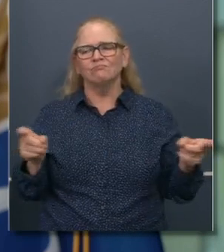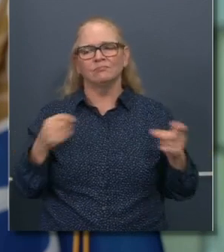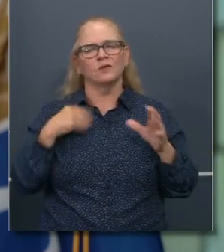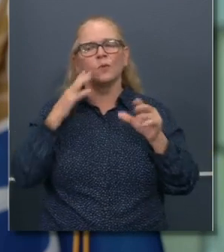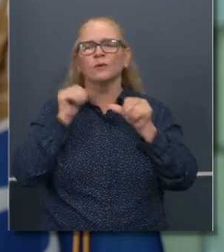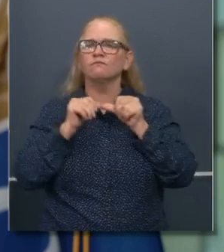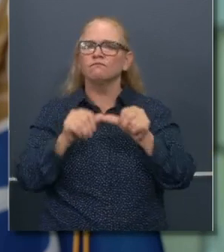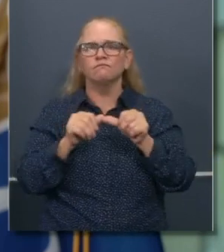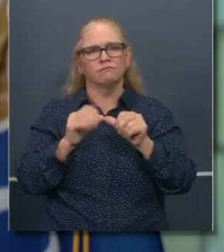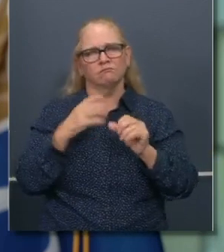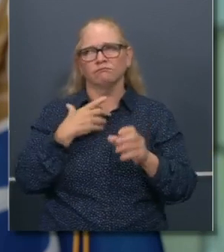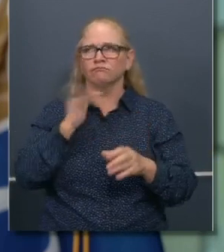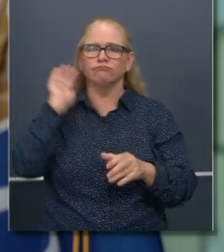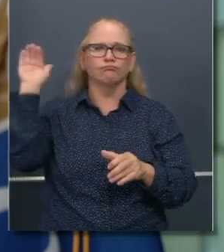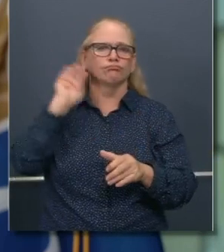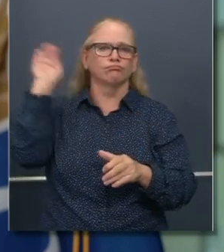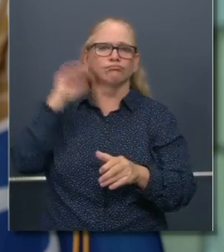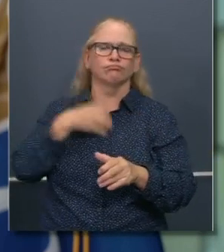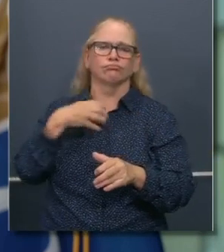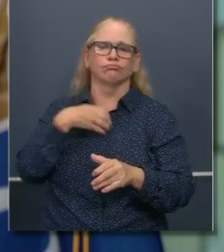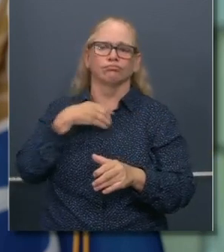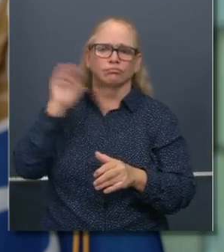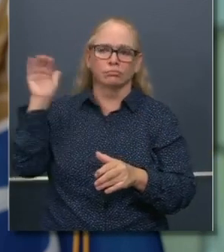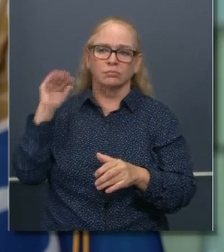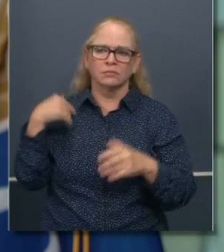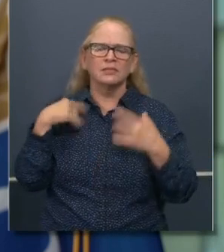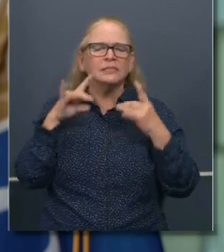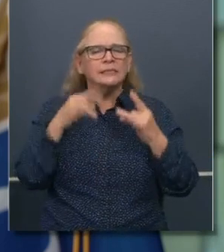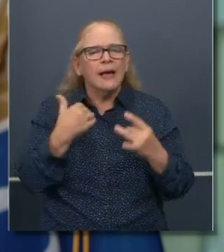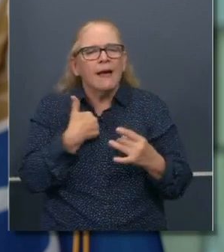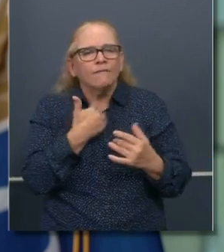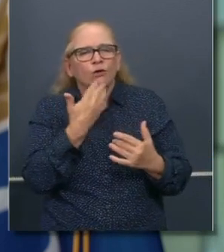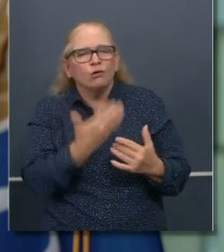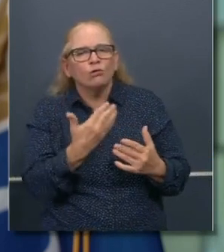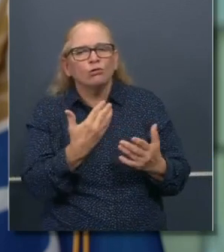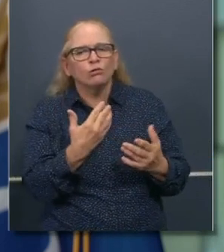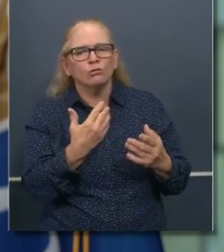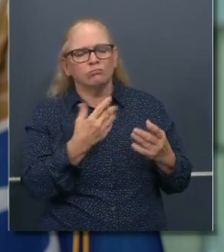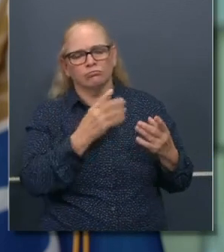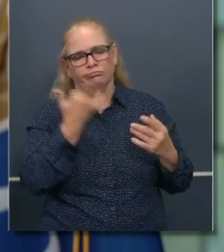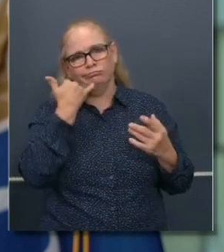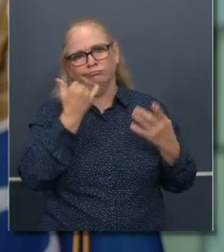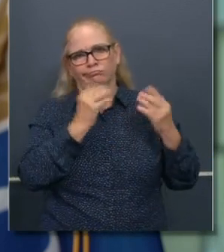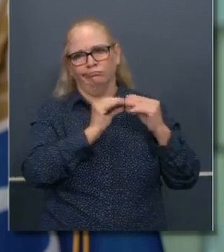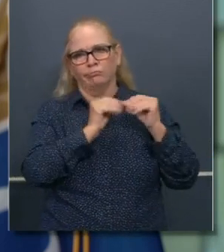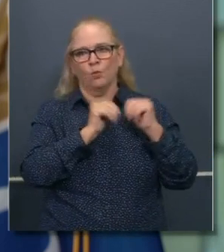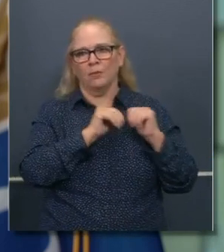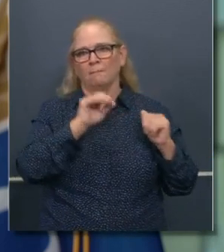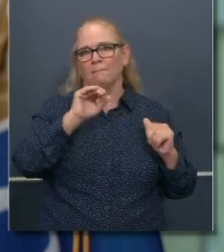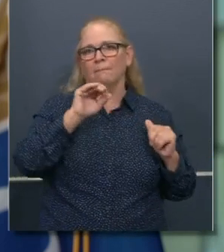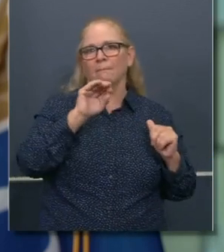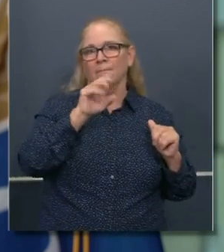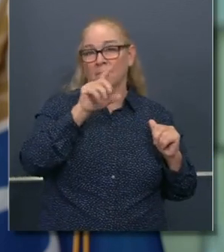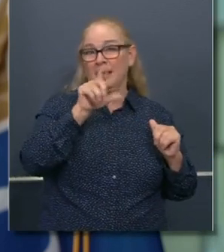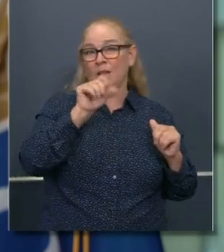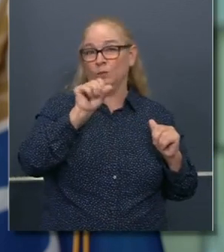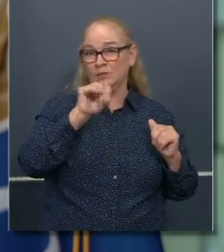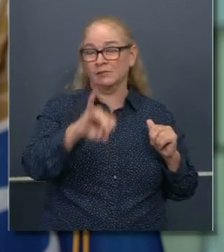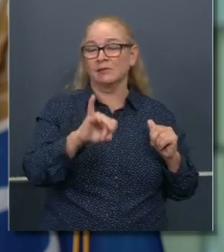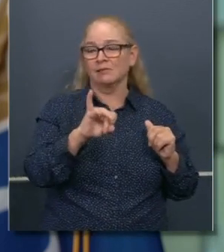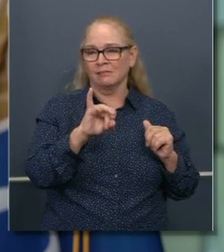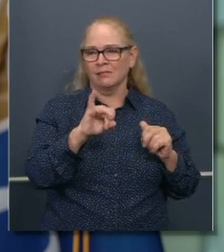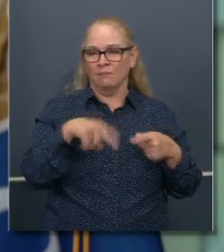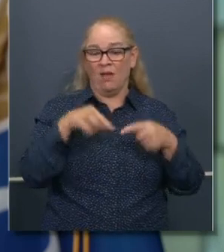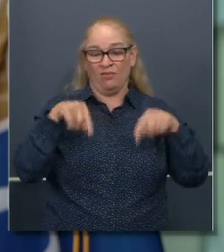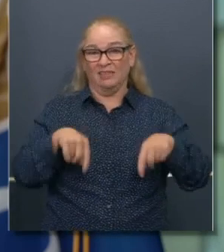good, very detailed, very comprehensive call with Speaker Pelosi yesterday on this topic specifically in